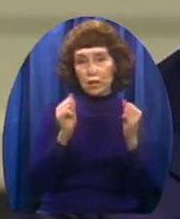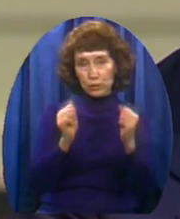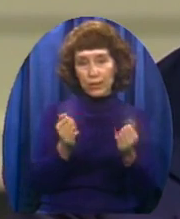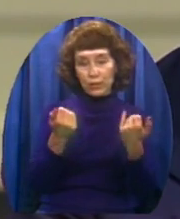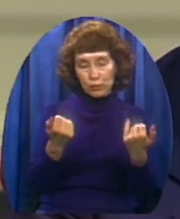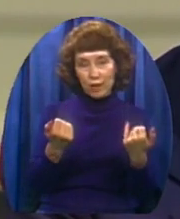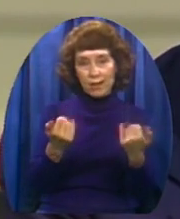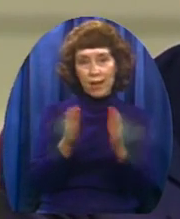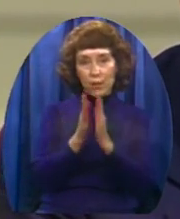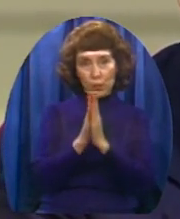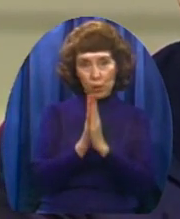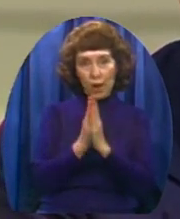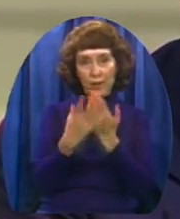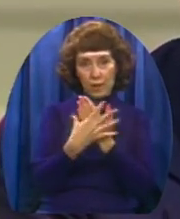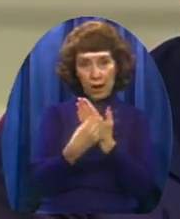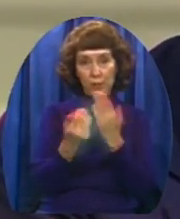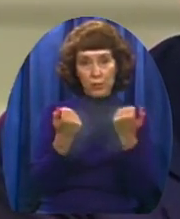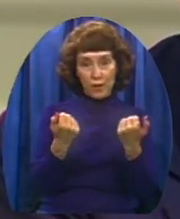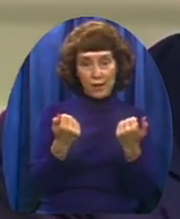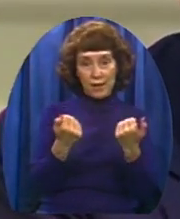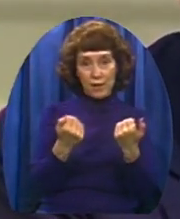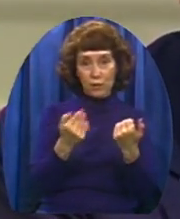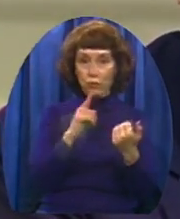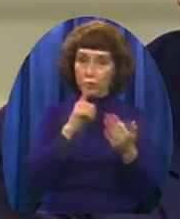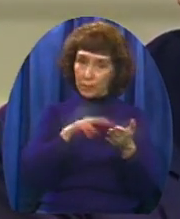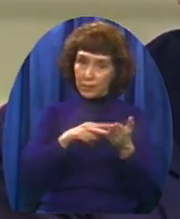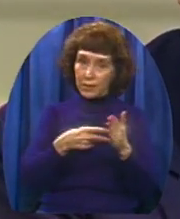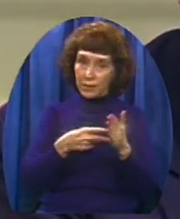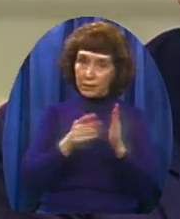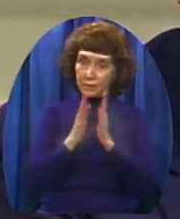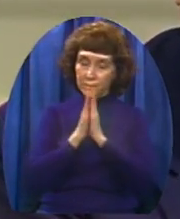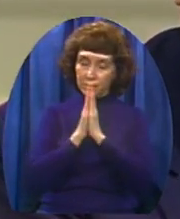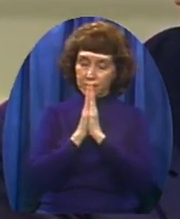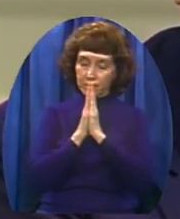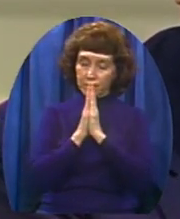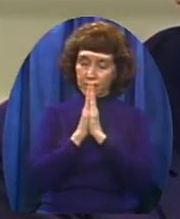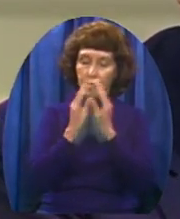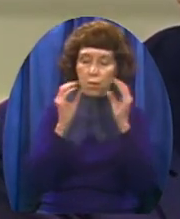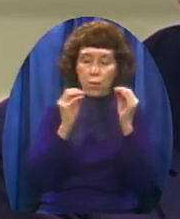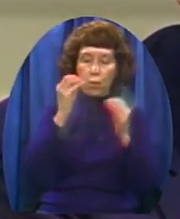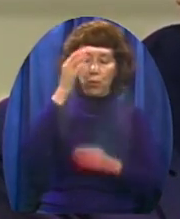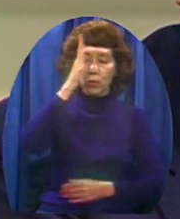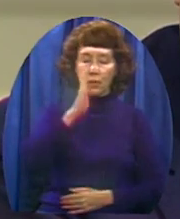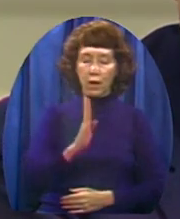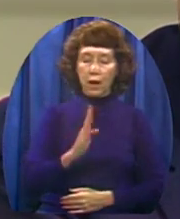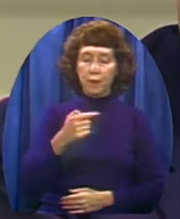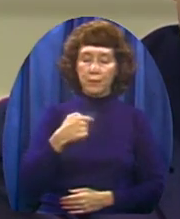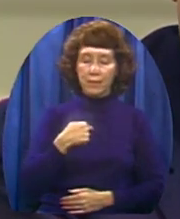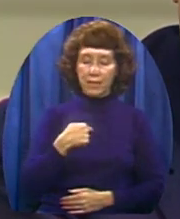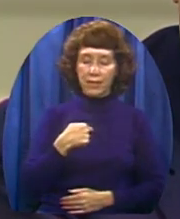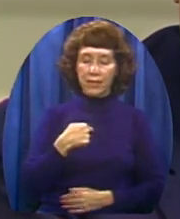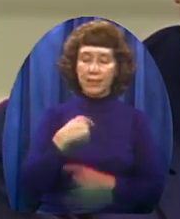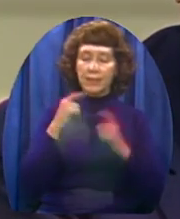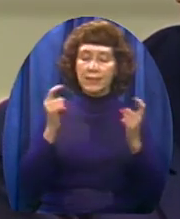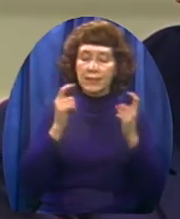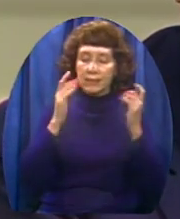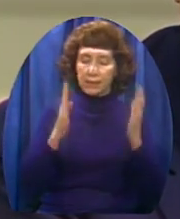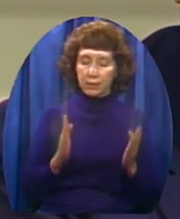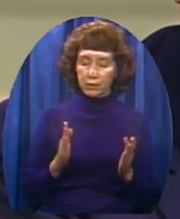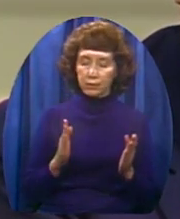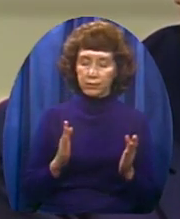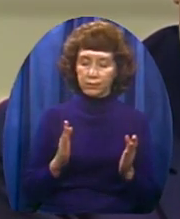head right now And pray this prayer from your heart Oh God I'm a sinner I deserve to go to hell